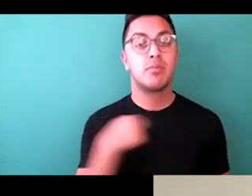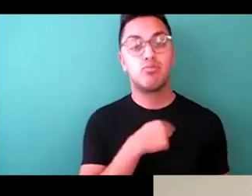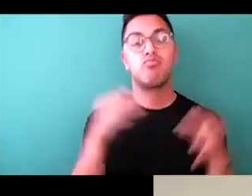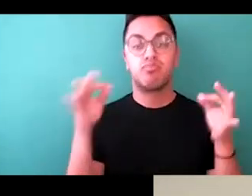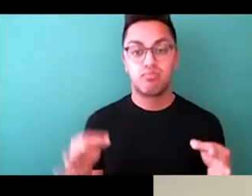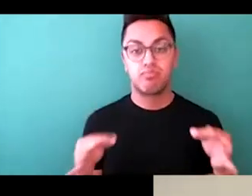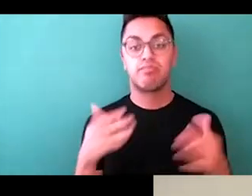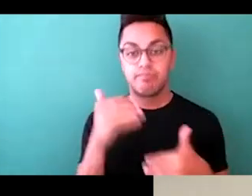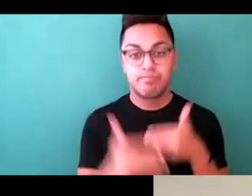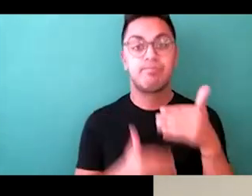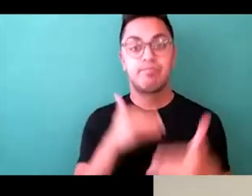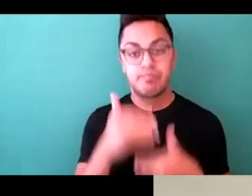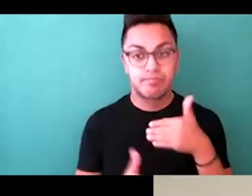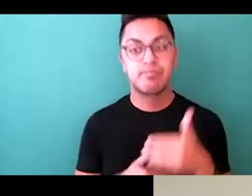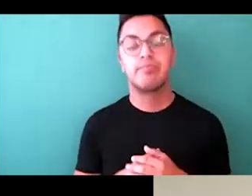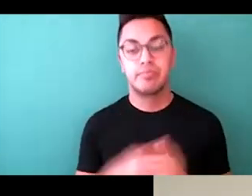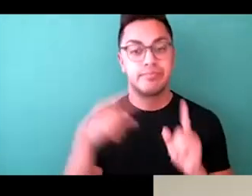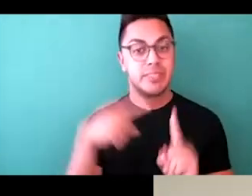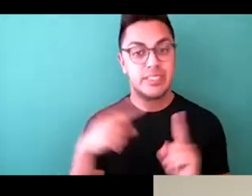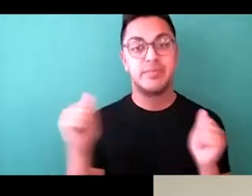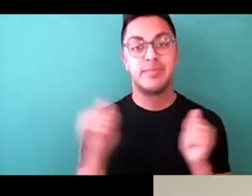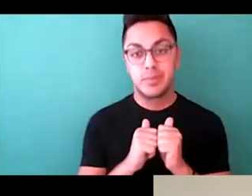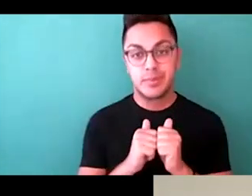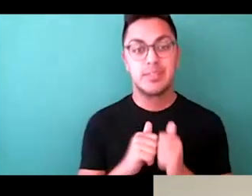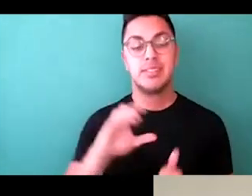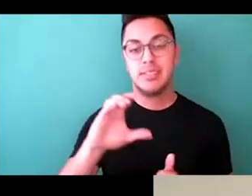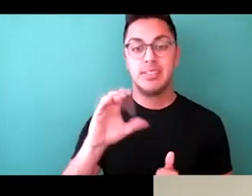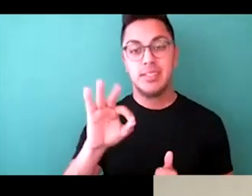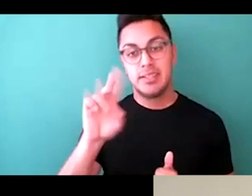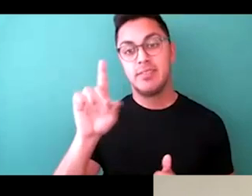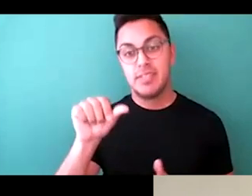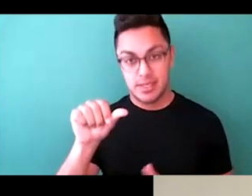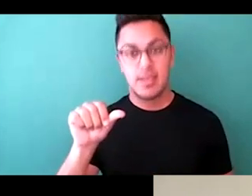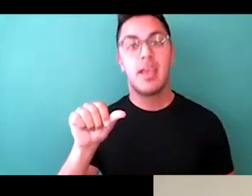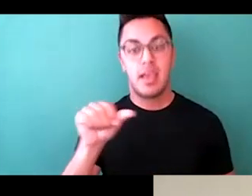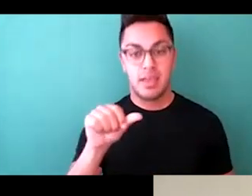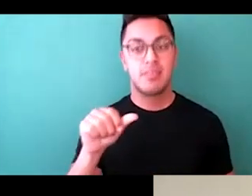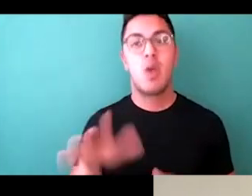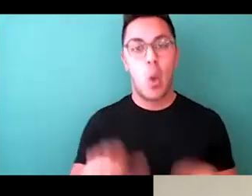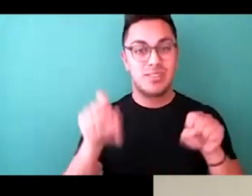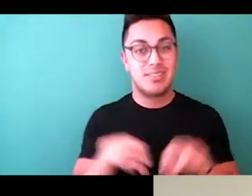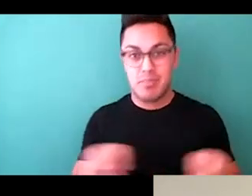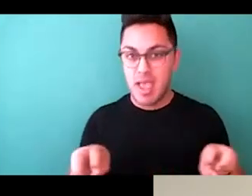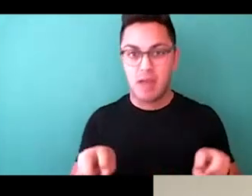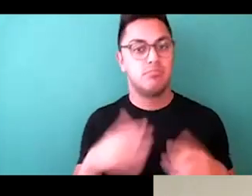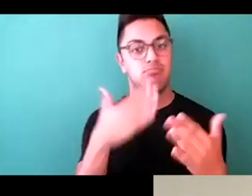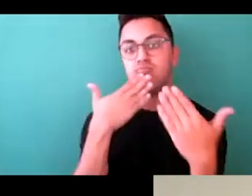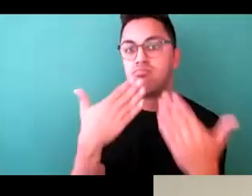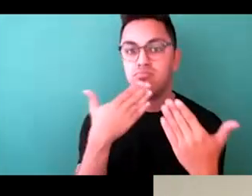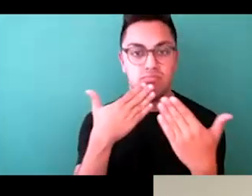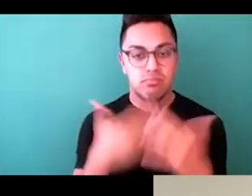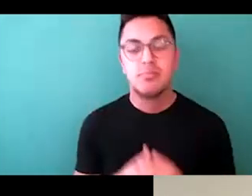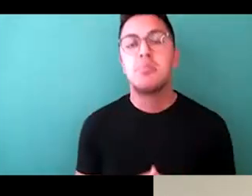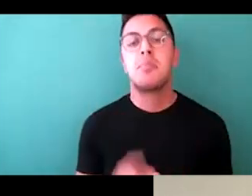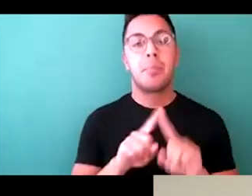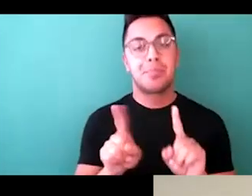a stride specifically with the S with the CFDA. I'm posting this panel, extremely grateful for that. But I do